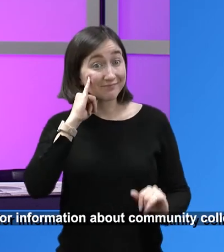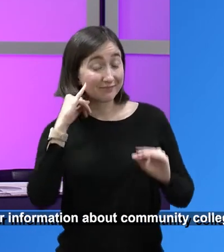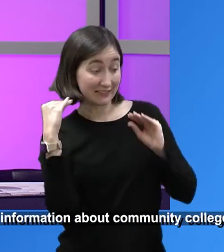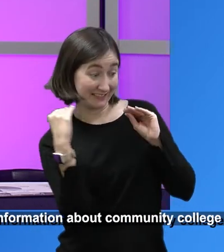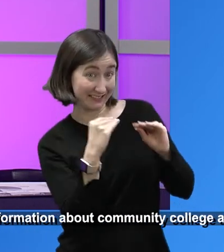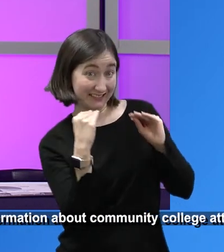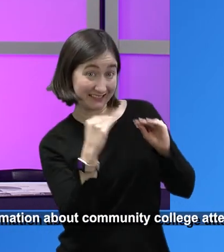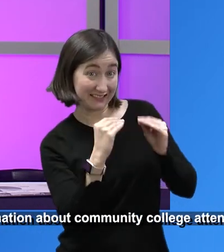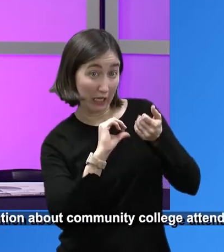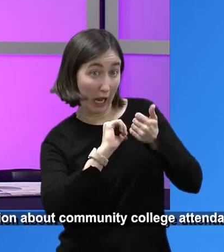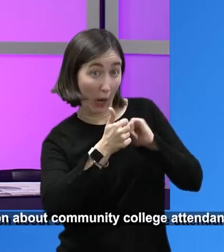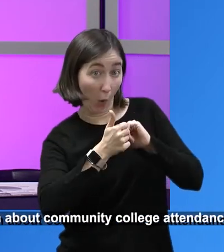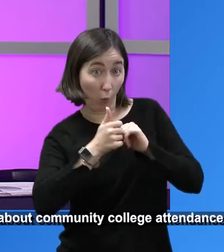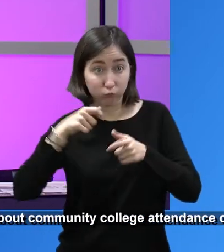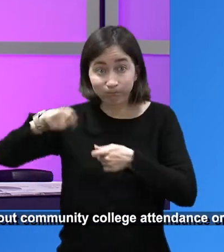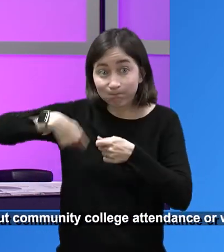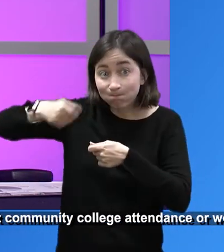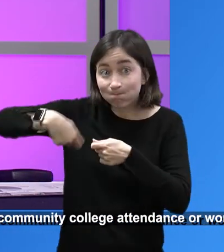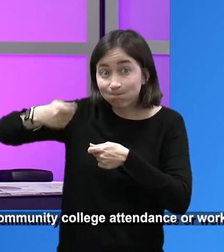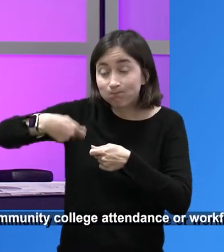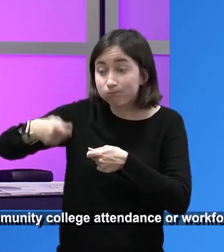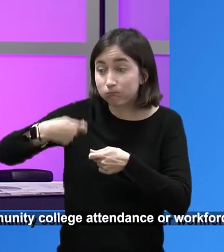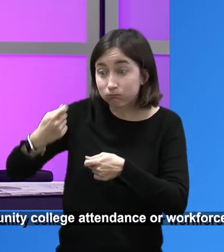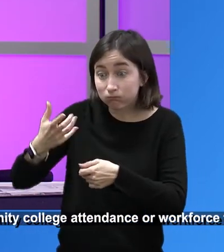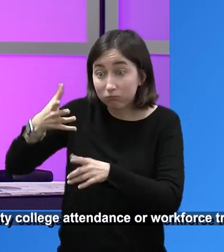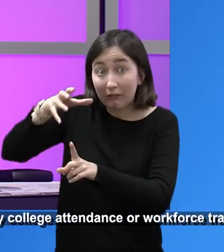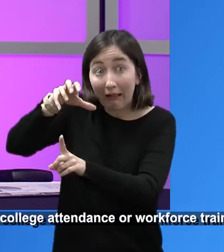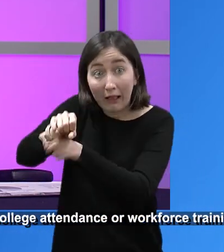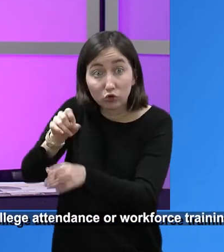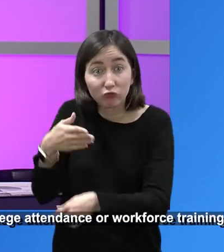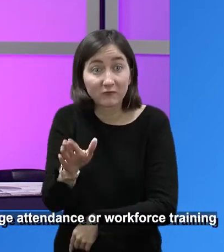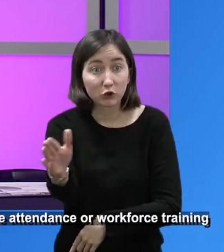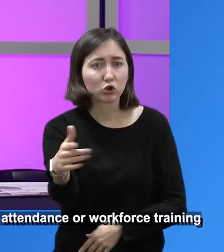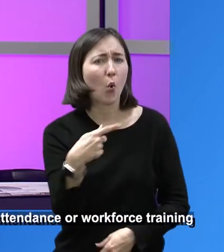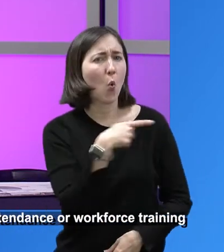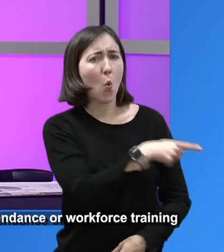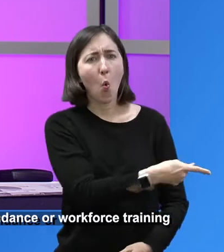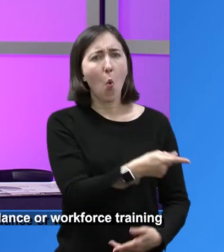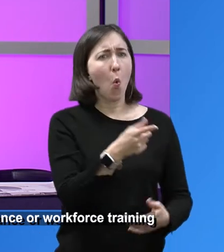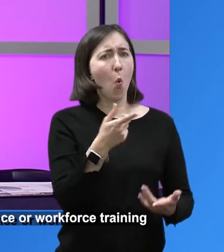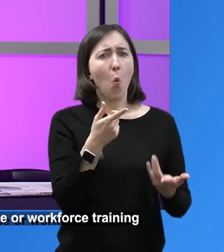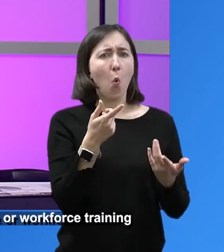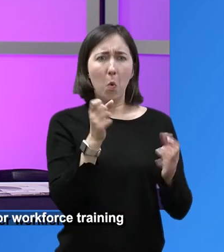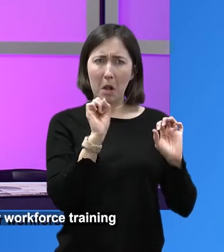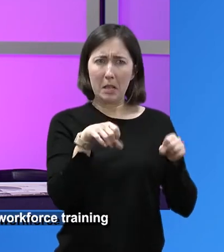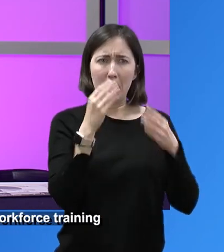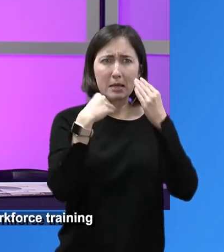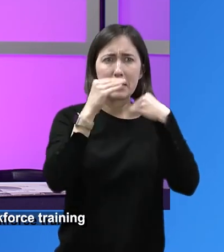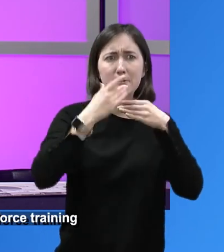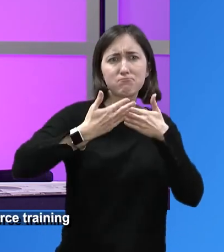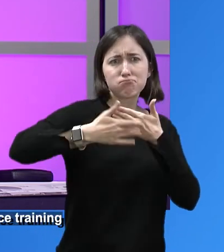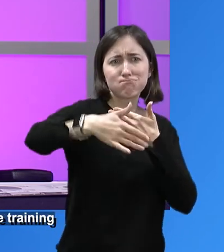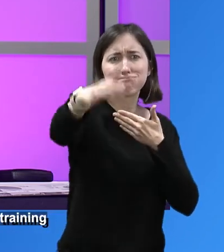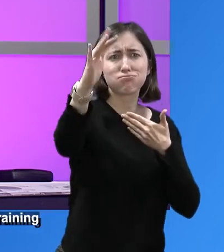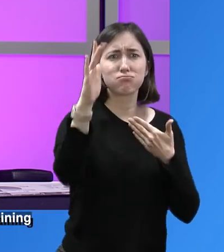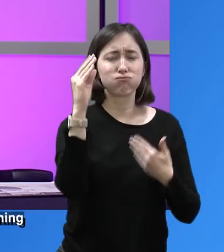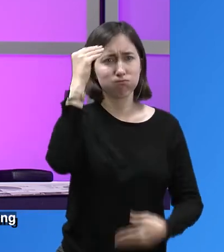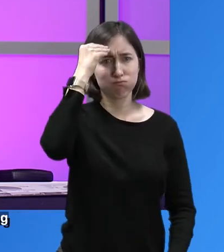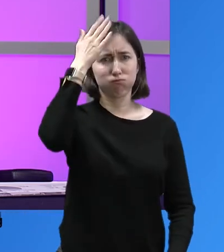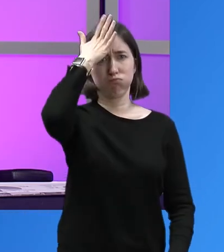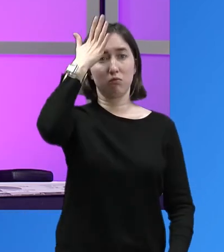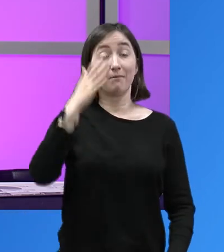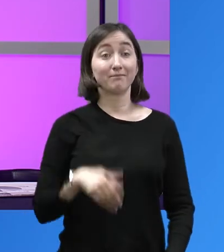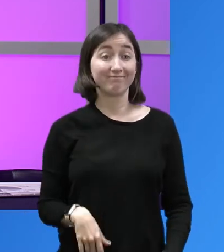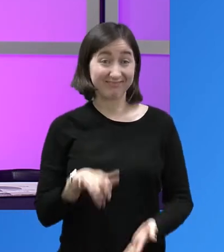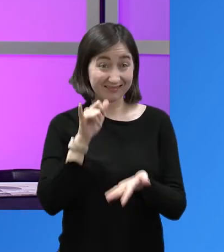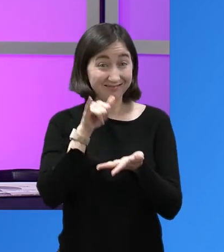they fish. And now they're able to own something and leave a legacy for the next generation. We, you know, we believe that